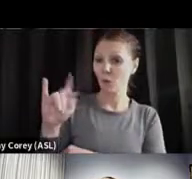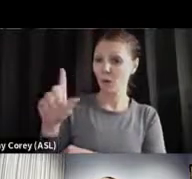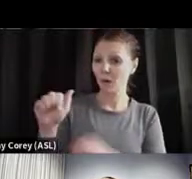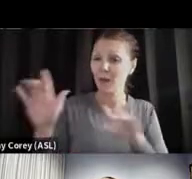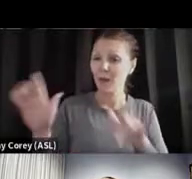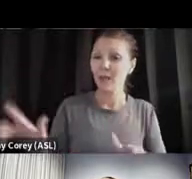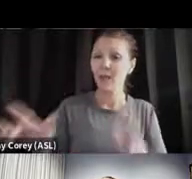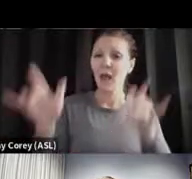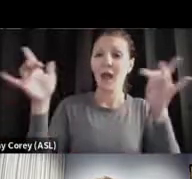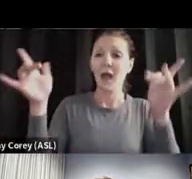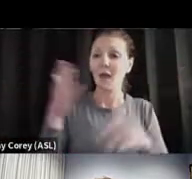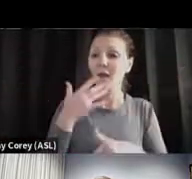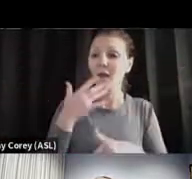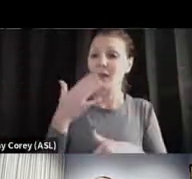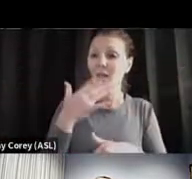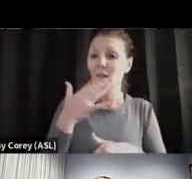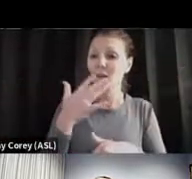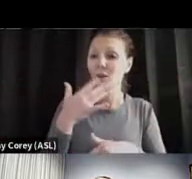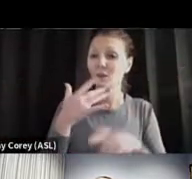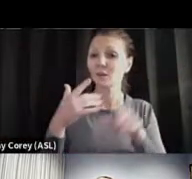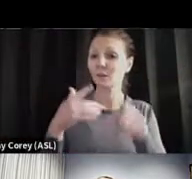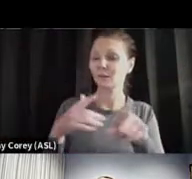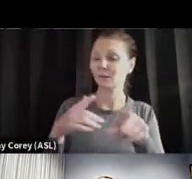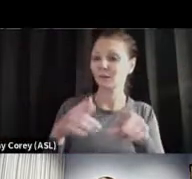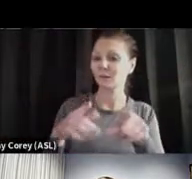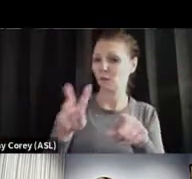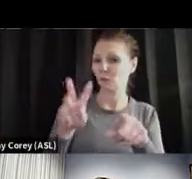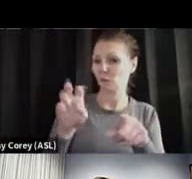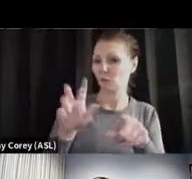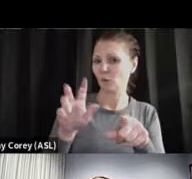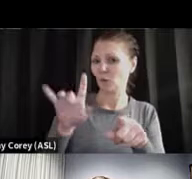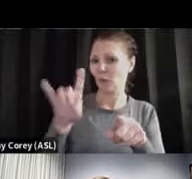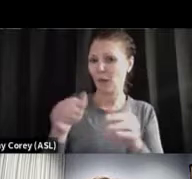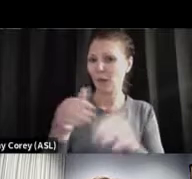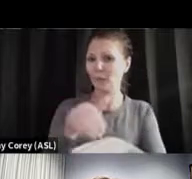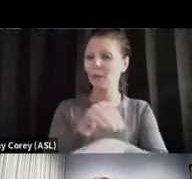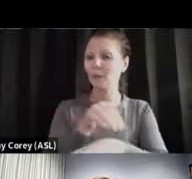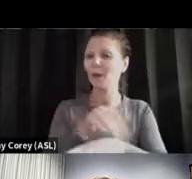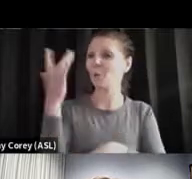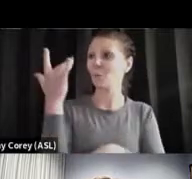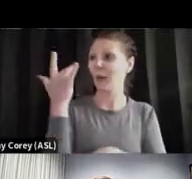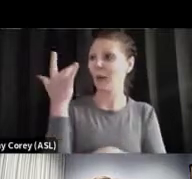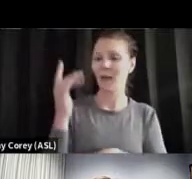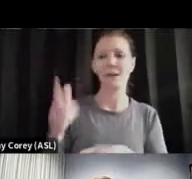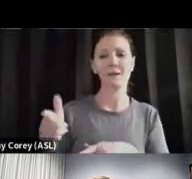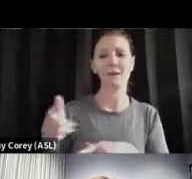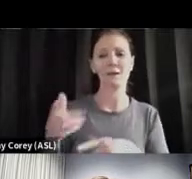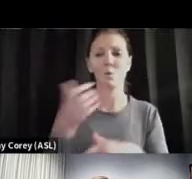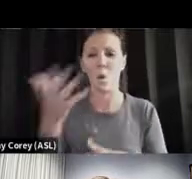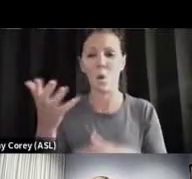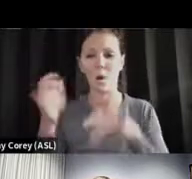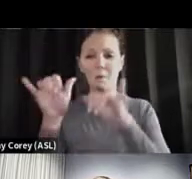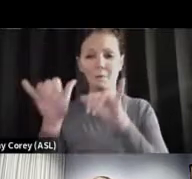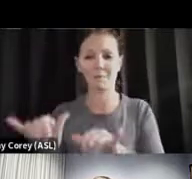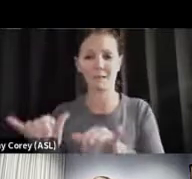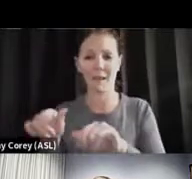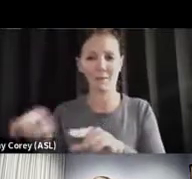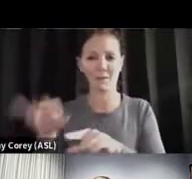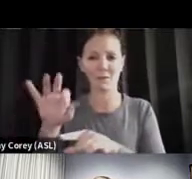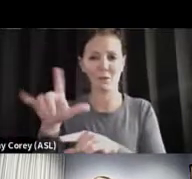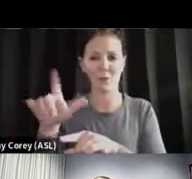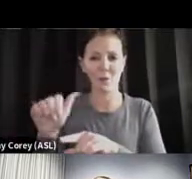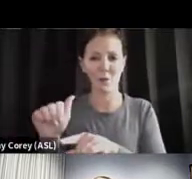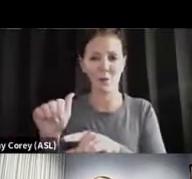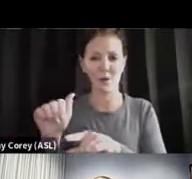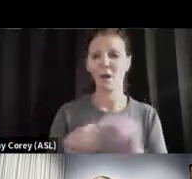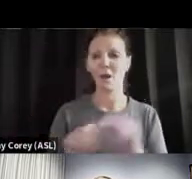million. Obviously, there's a seasonality of this. And the winter has come in into the Northeast. And you can see why this is a little darker